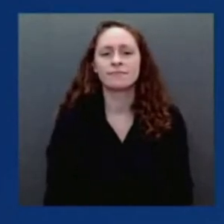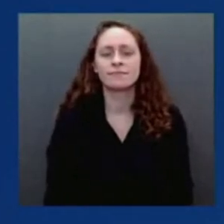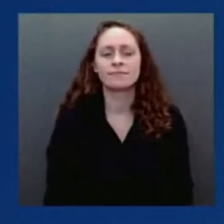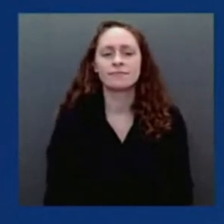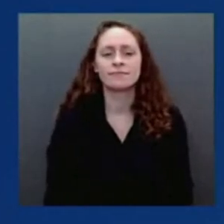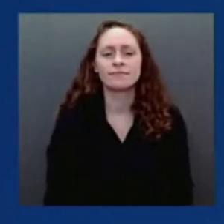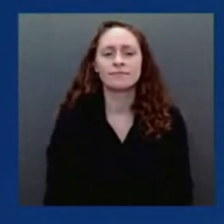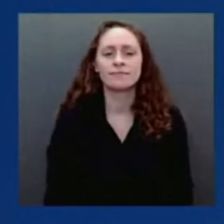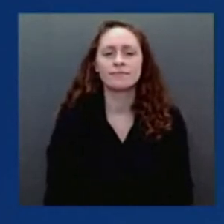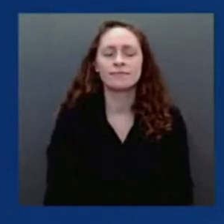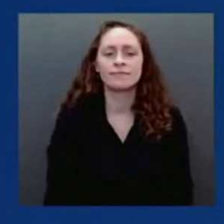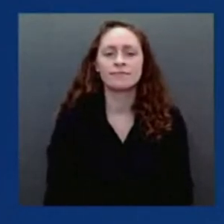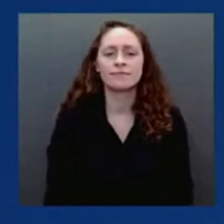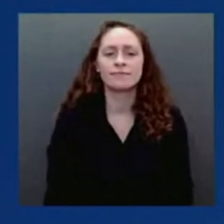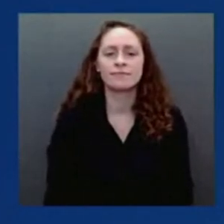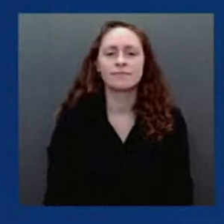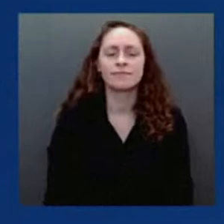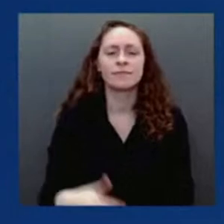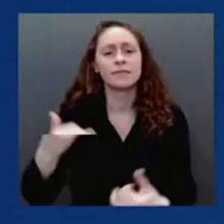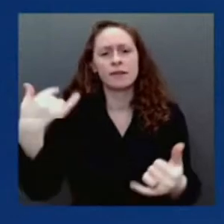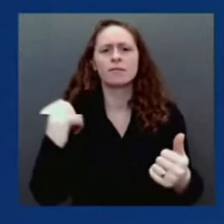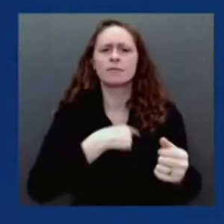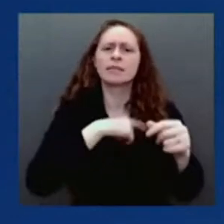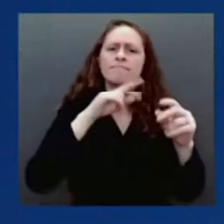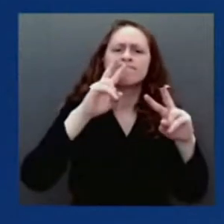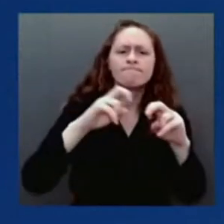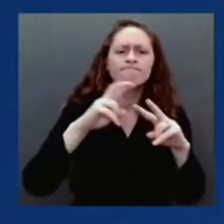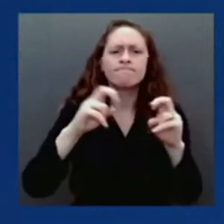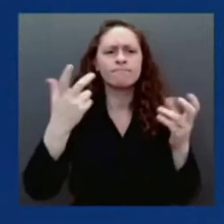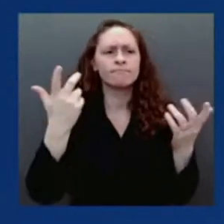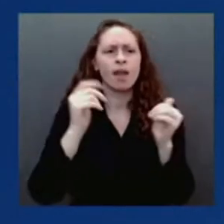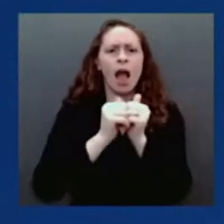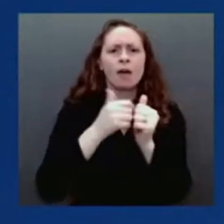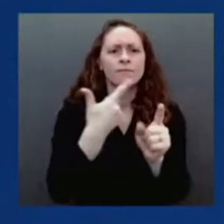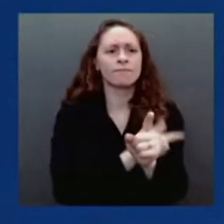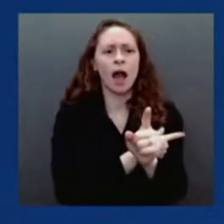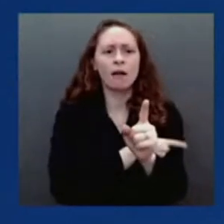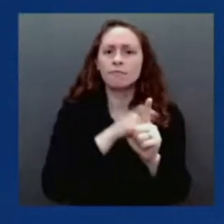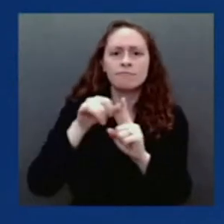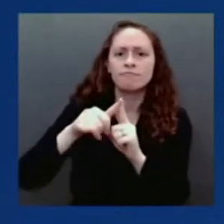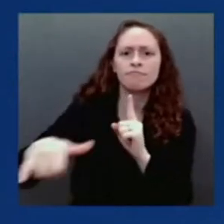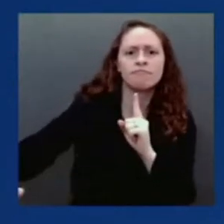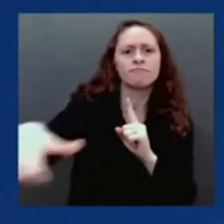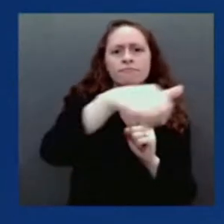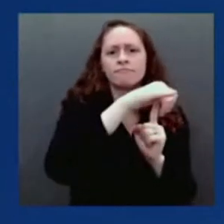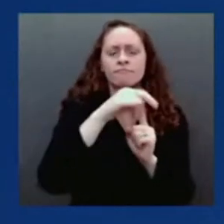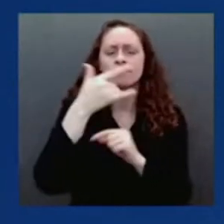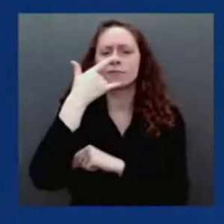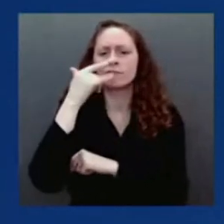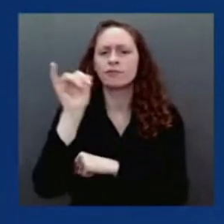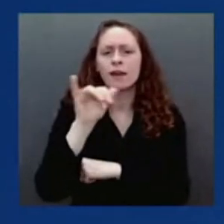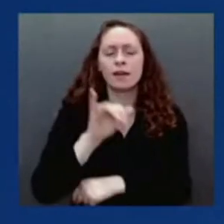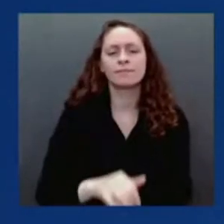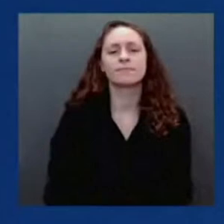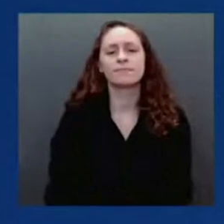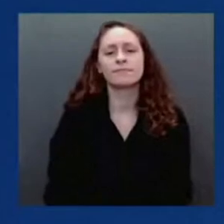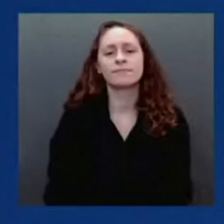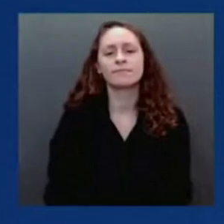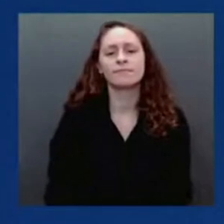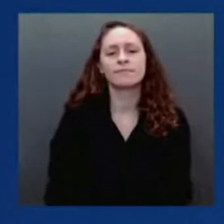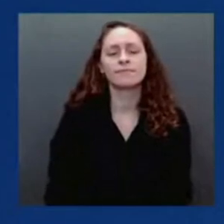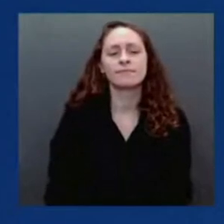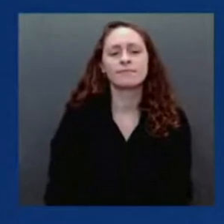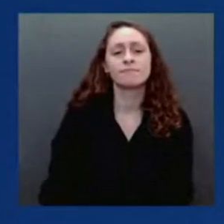A little bit over a month ago, my NIH colleagues and I wrote a perspective in the New England Journal of Medicine talking about the urgent need